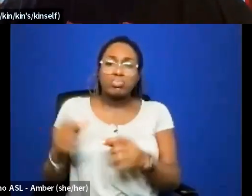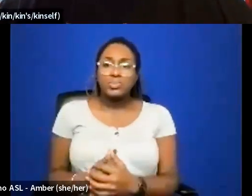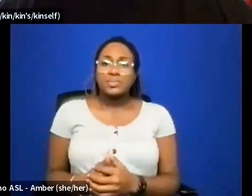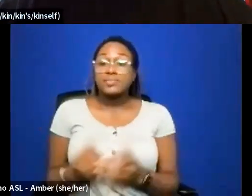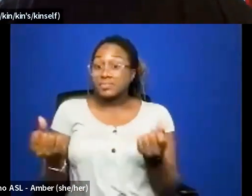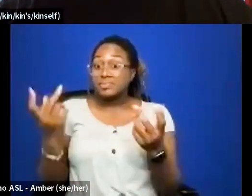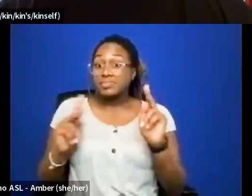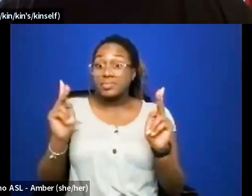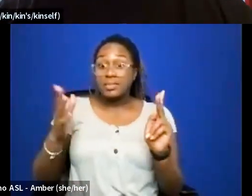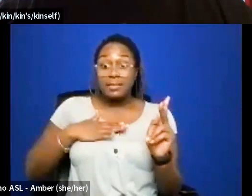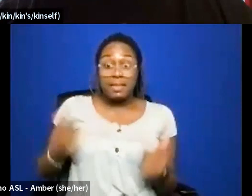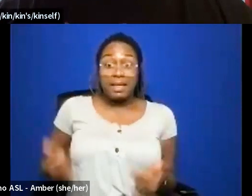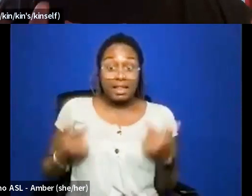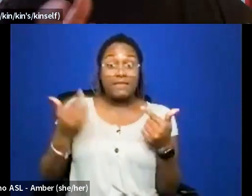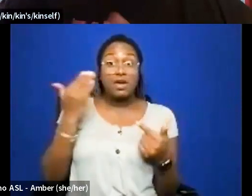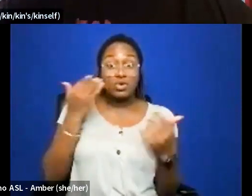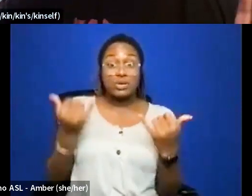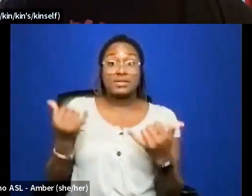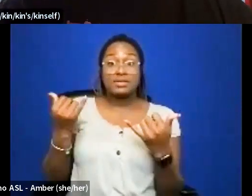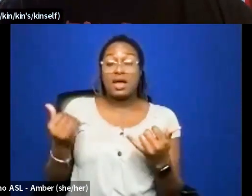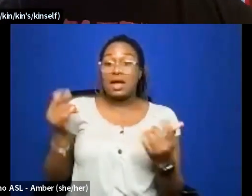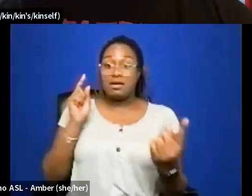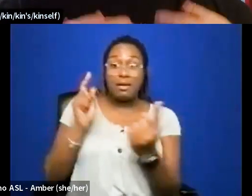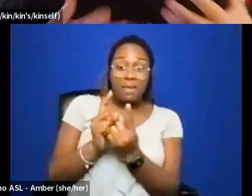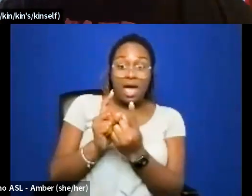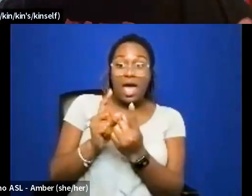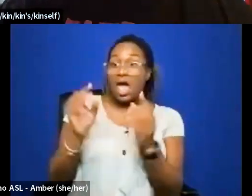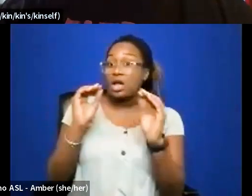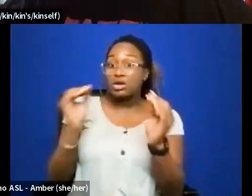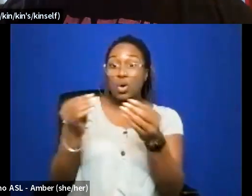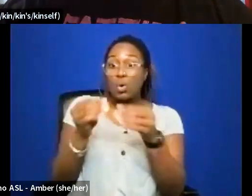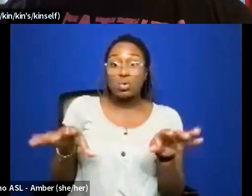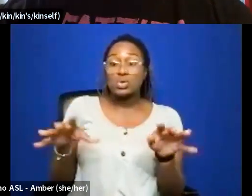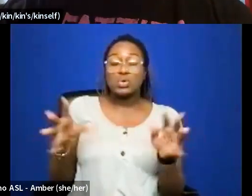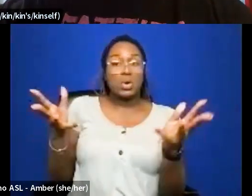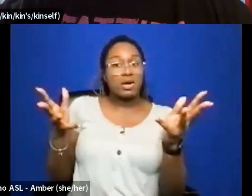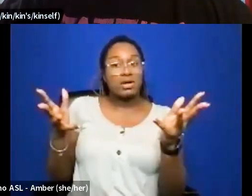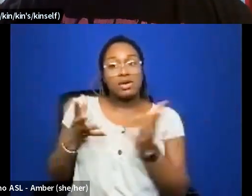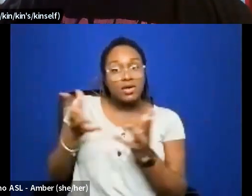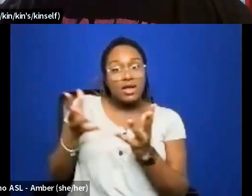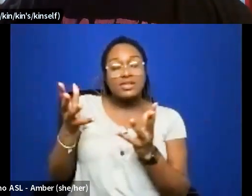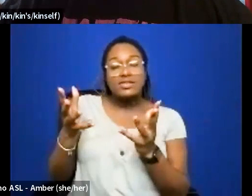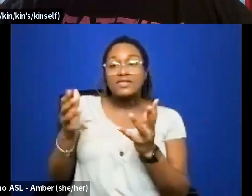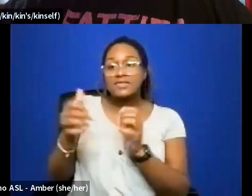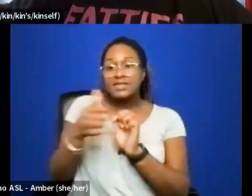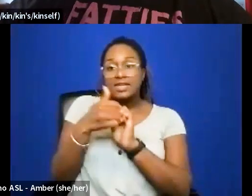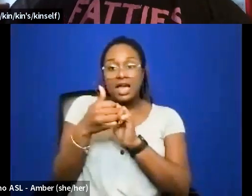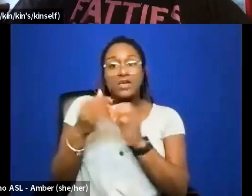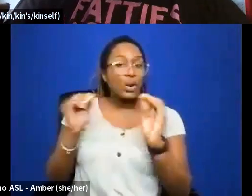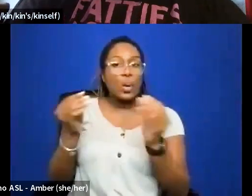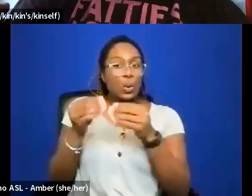of the people in my life that i know today i met at no lose or we were active together at no lose and um